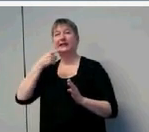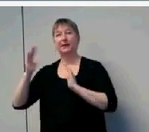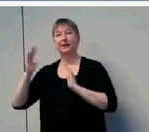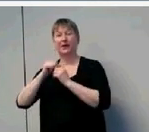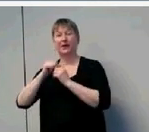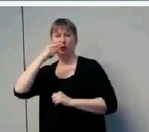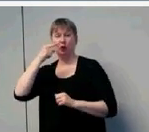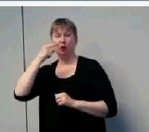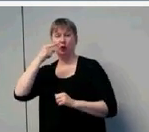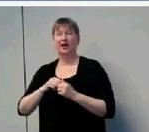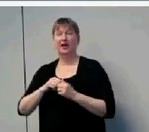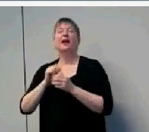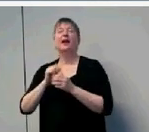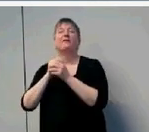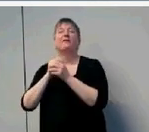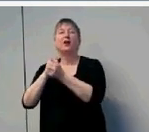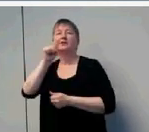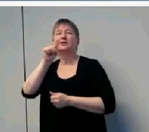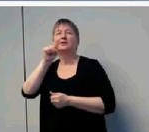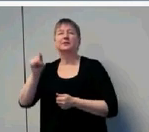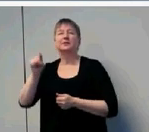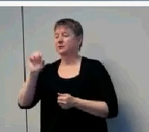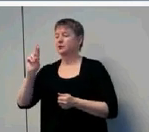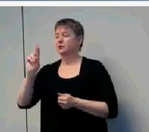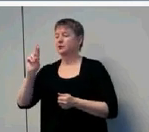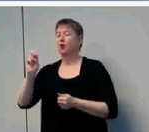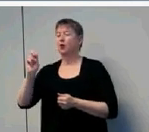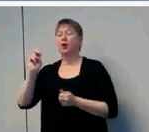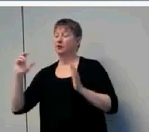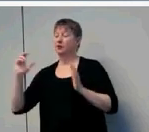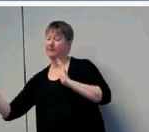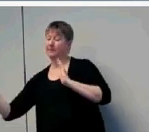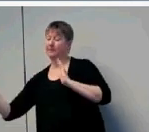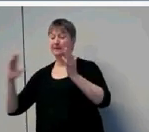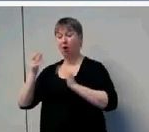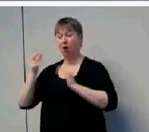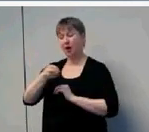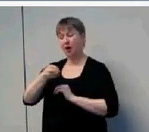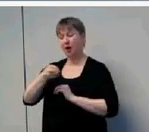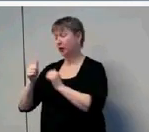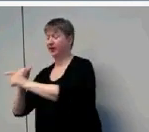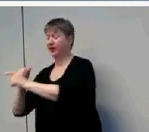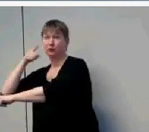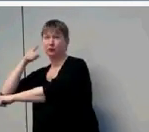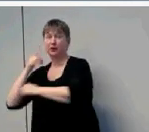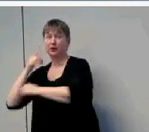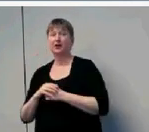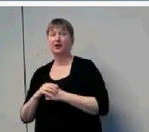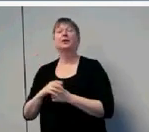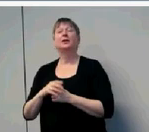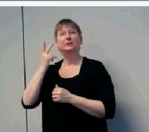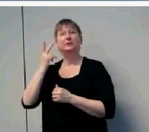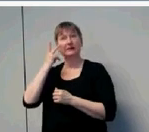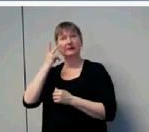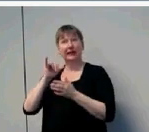by Z scores relative to the hearing children. And what you're going to notice is the scores for vocabulary and